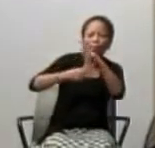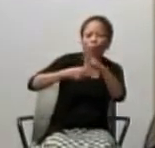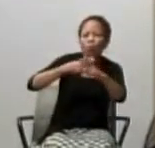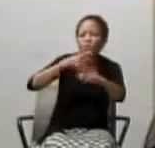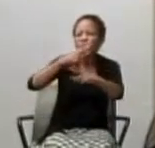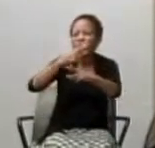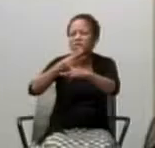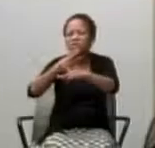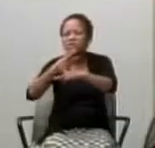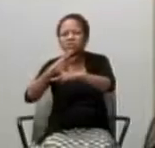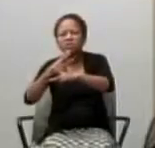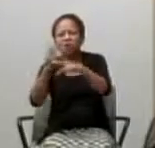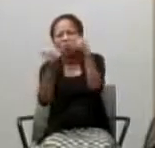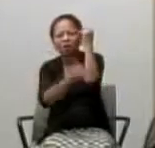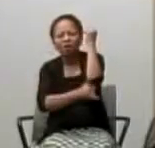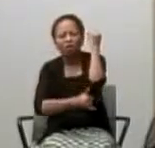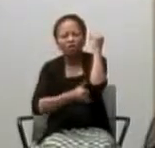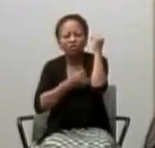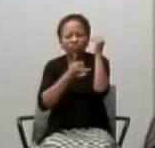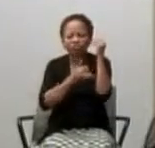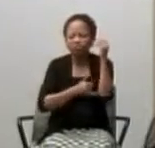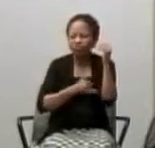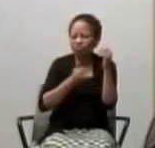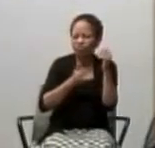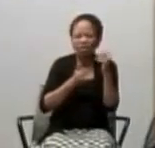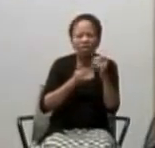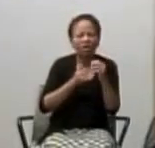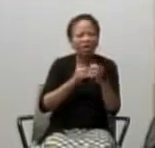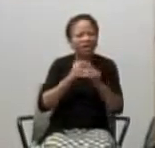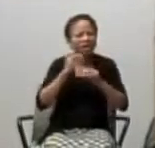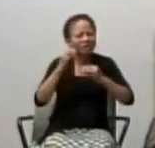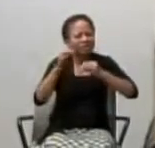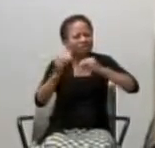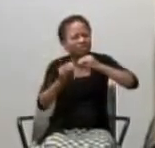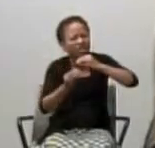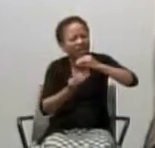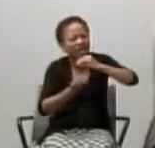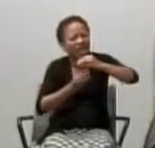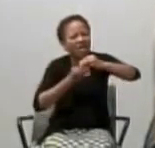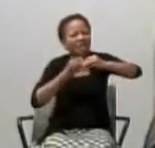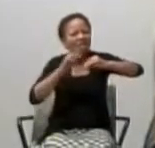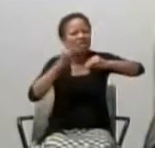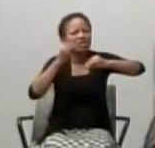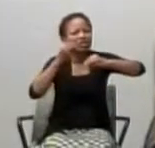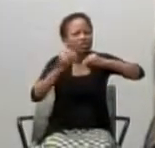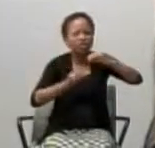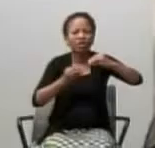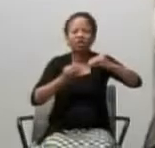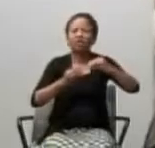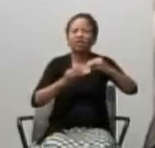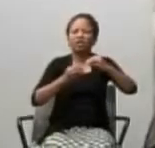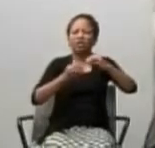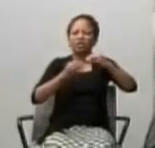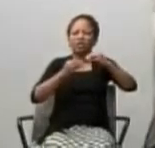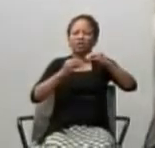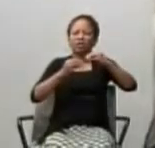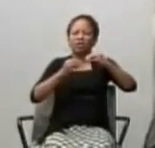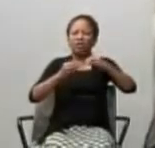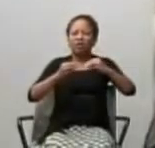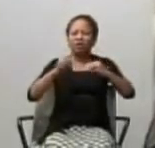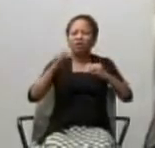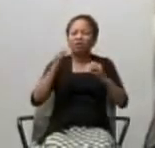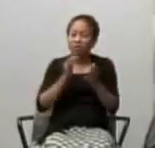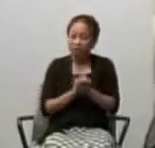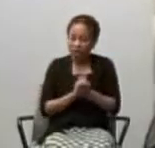transformed. The ascension is about that promise. That promise that the broken can